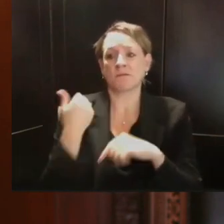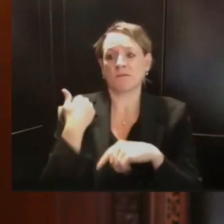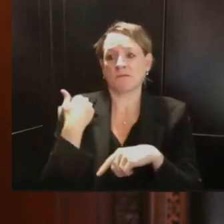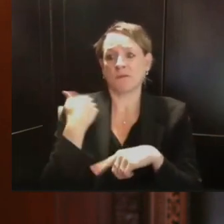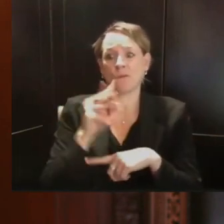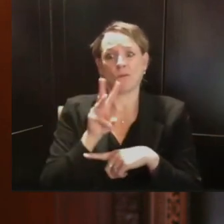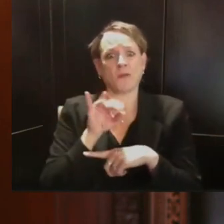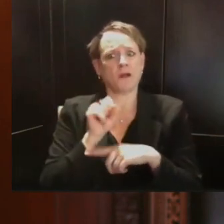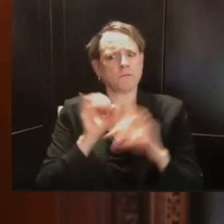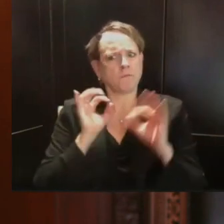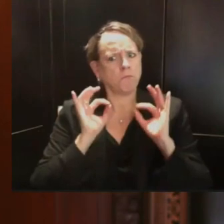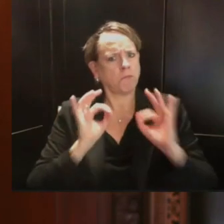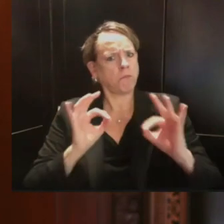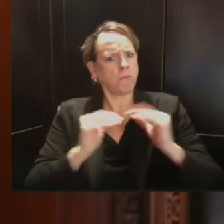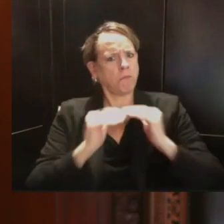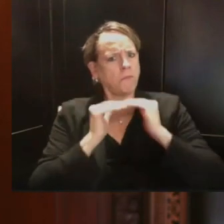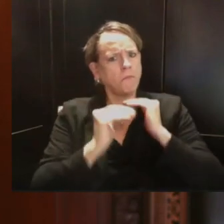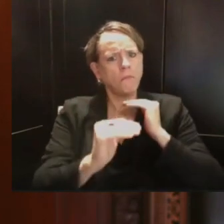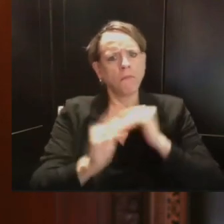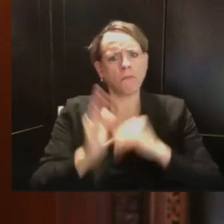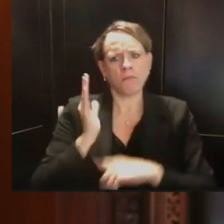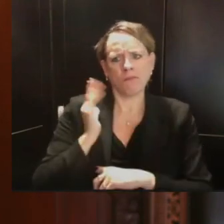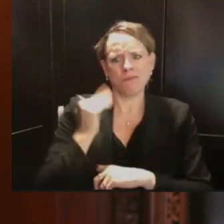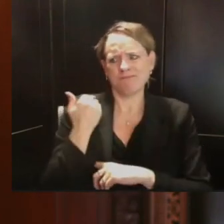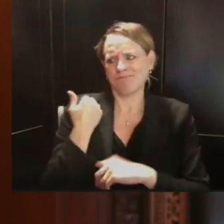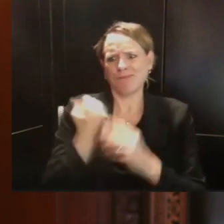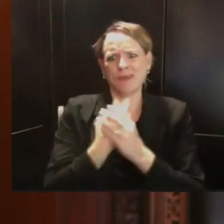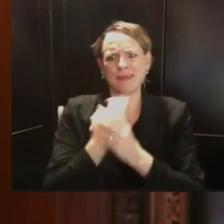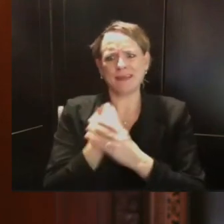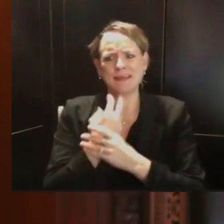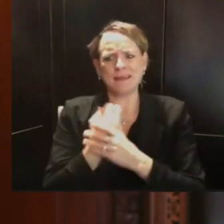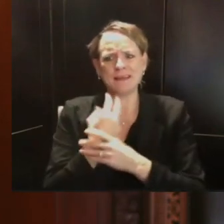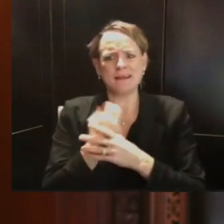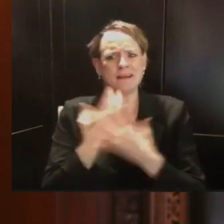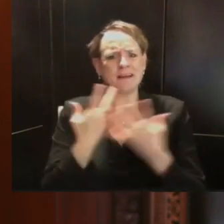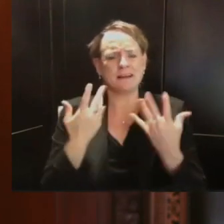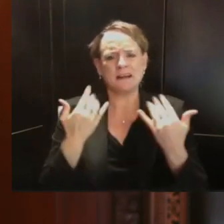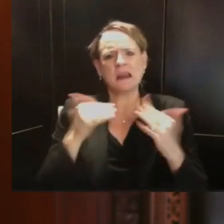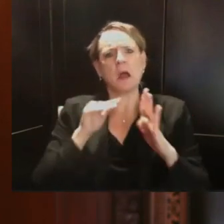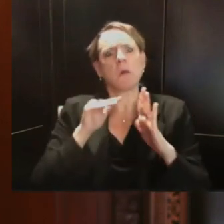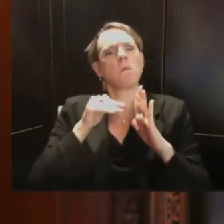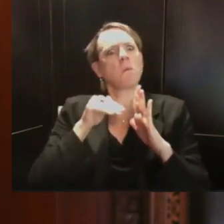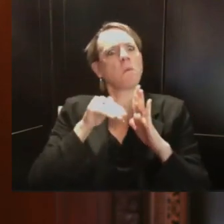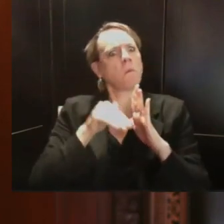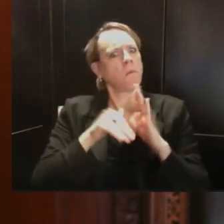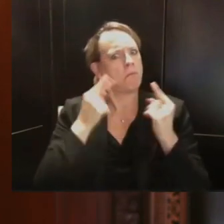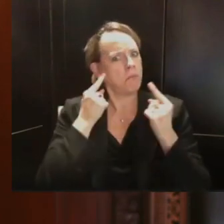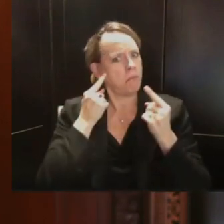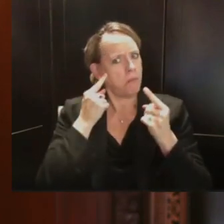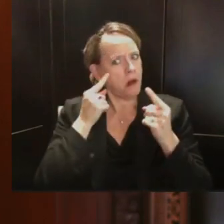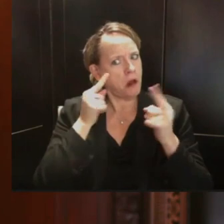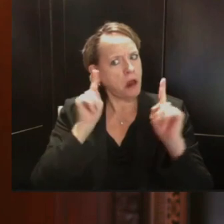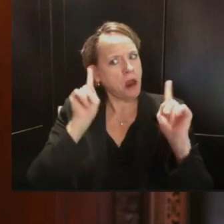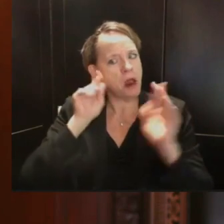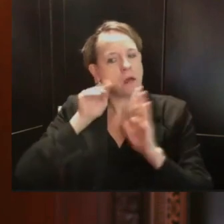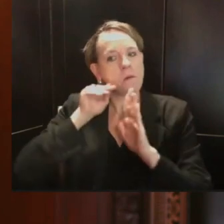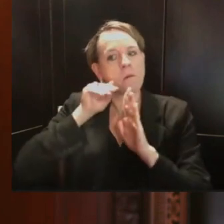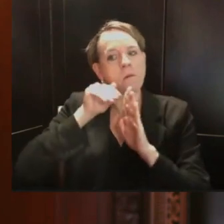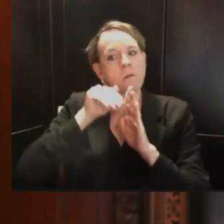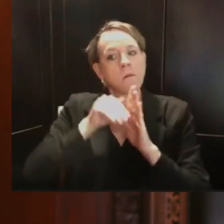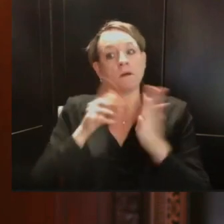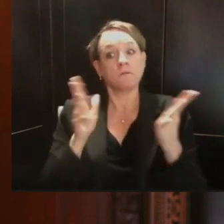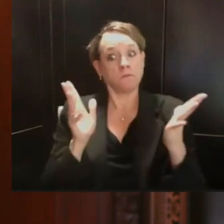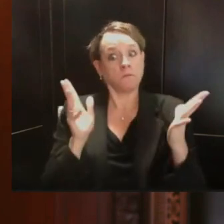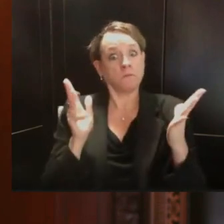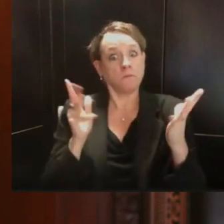began to see a reduction in the number of new cases daily, a fact we attributed in large part to our mask